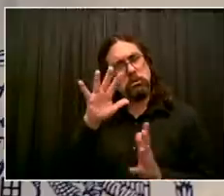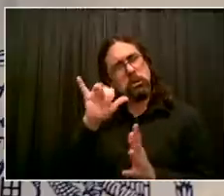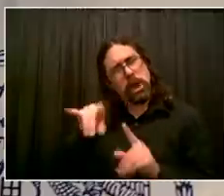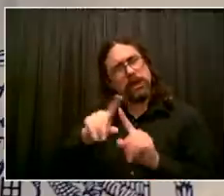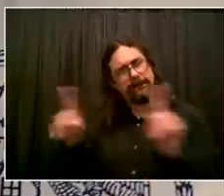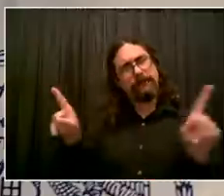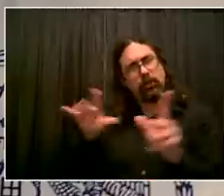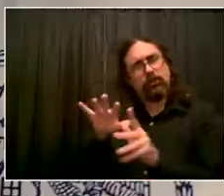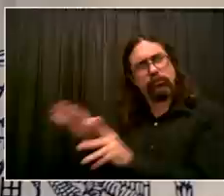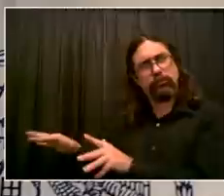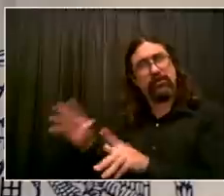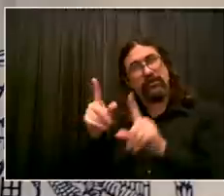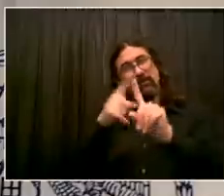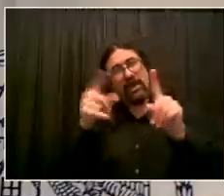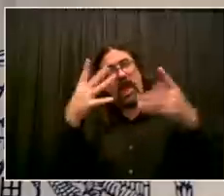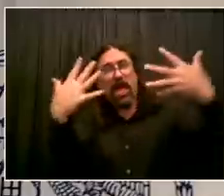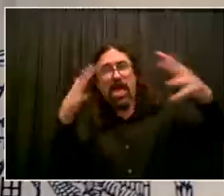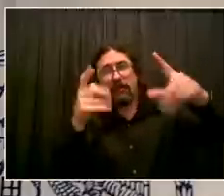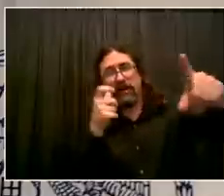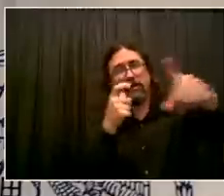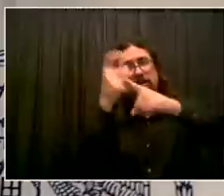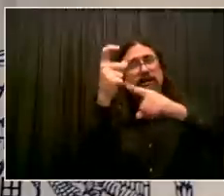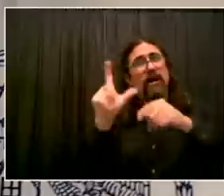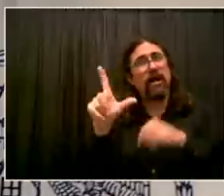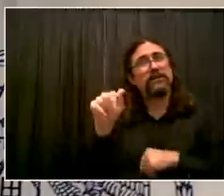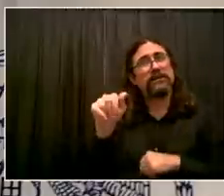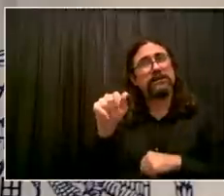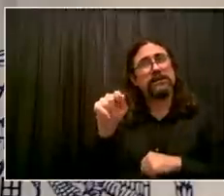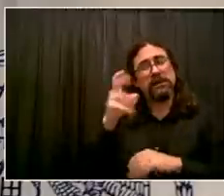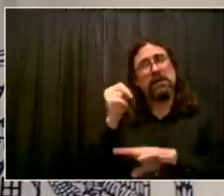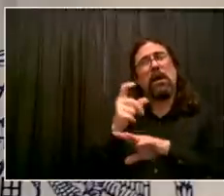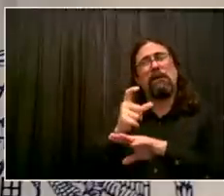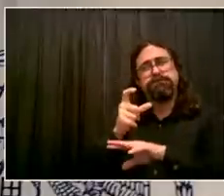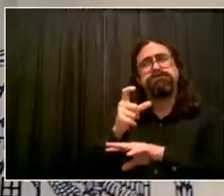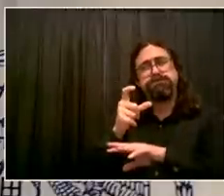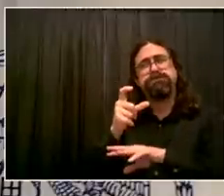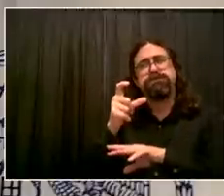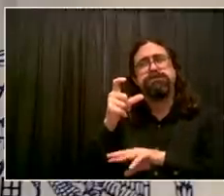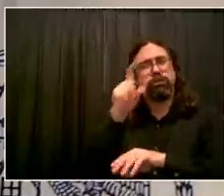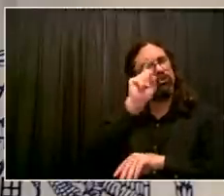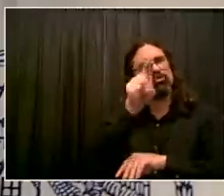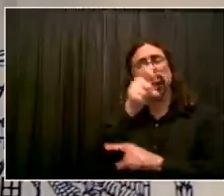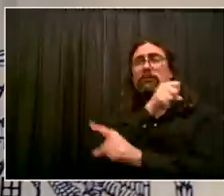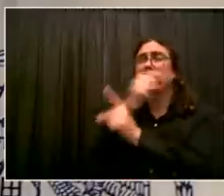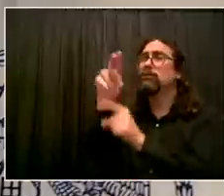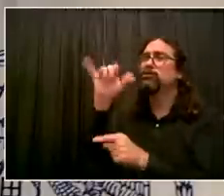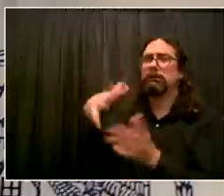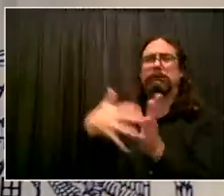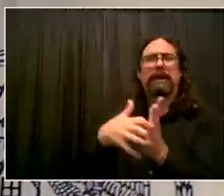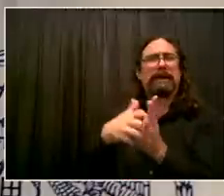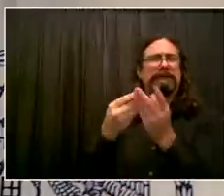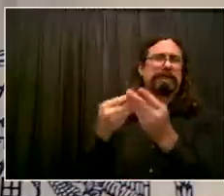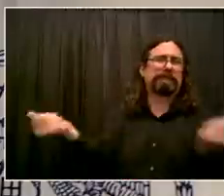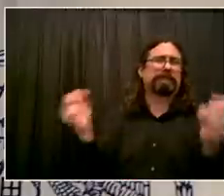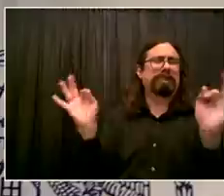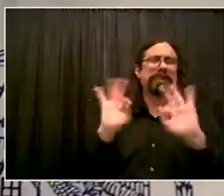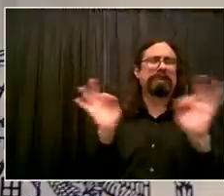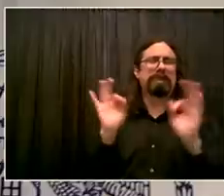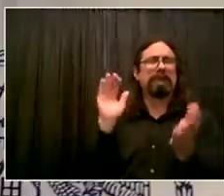hurricane that traveled inland for 1,000 plus miles. We're in a whole new world, and we have to act very differently.